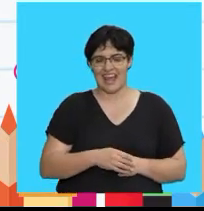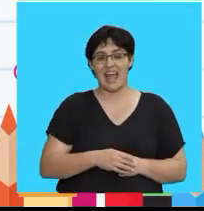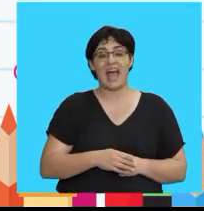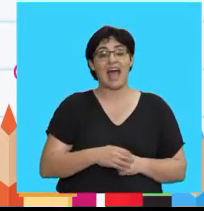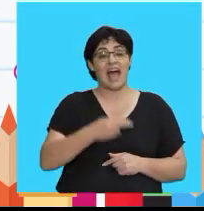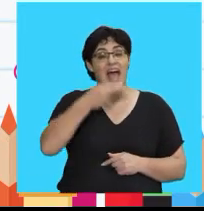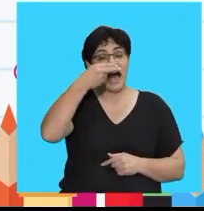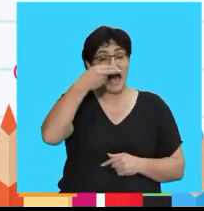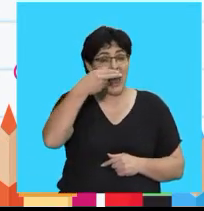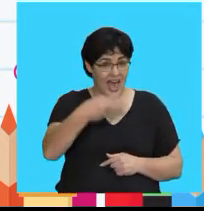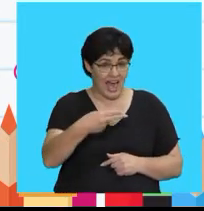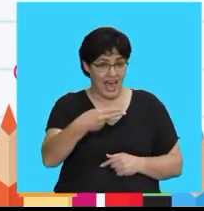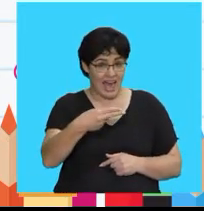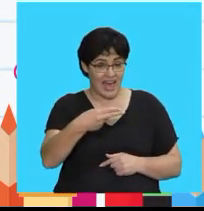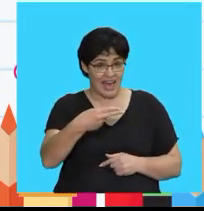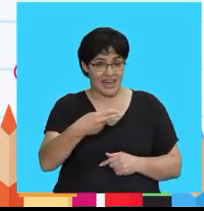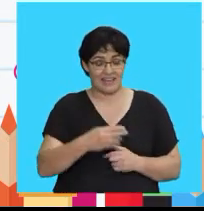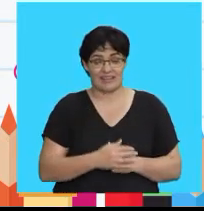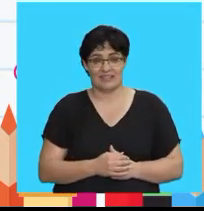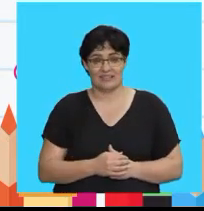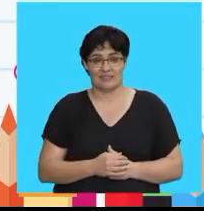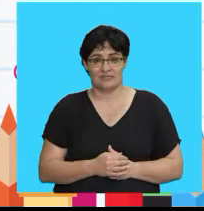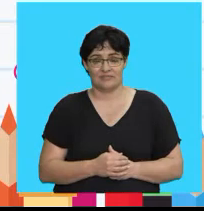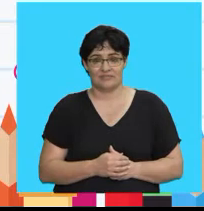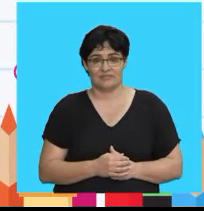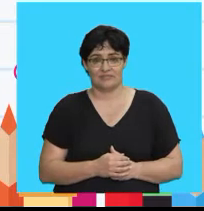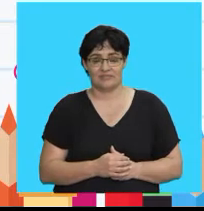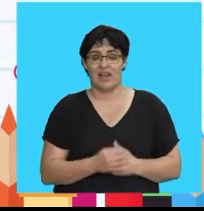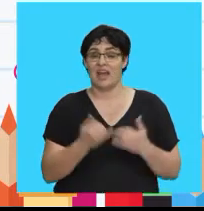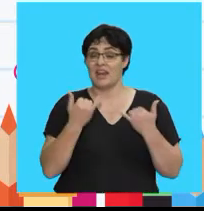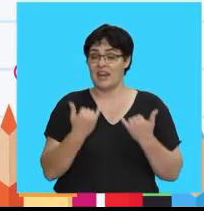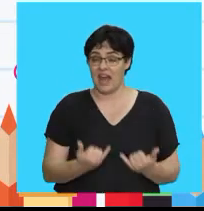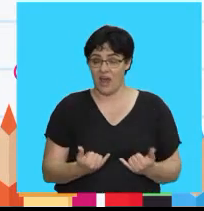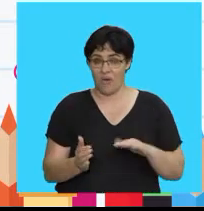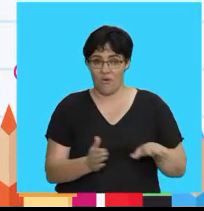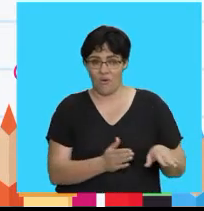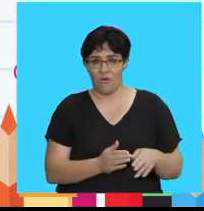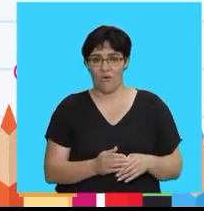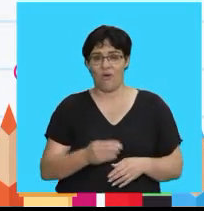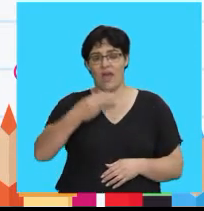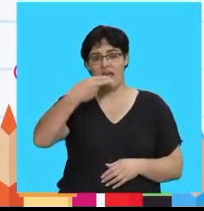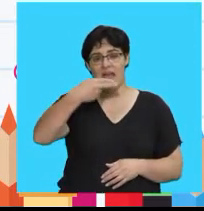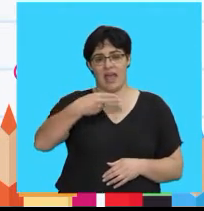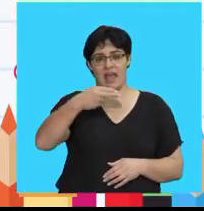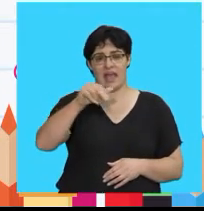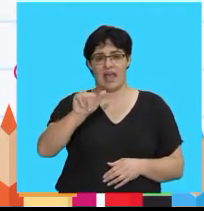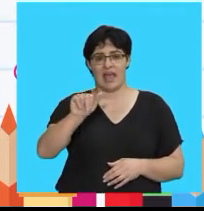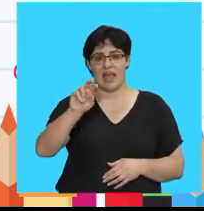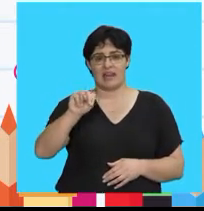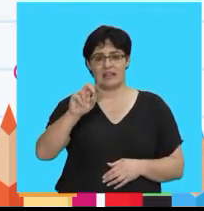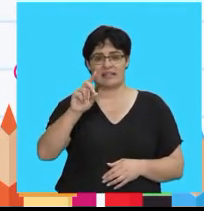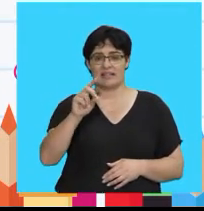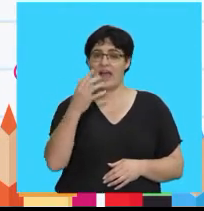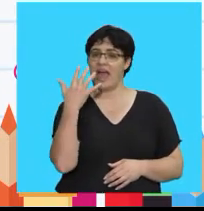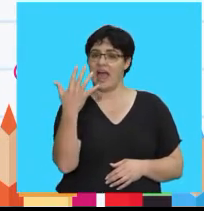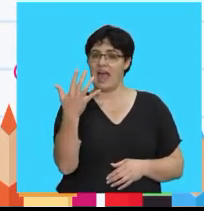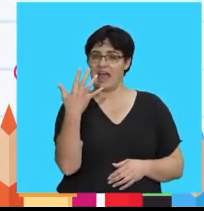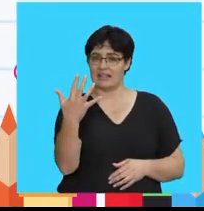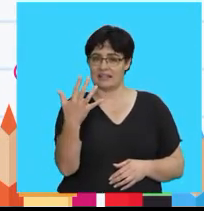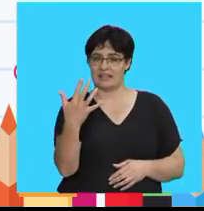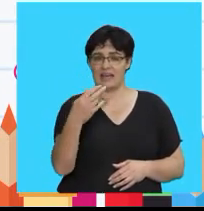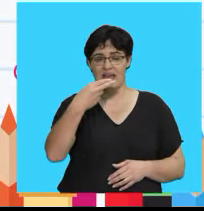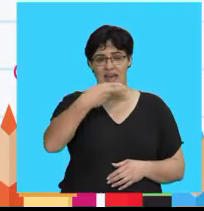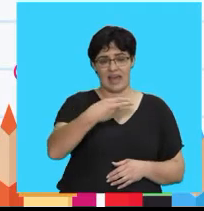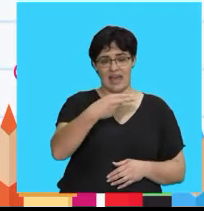ha Now let's do Hand Ha And Hand